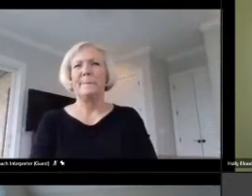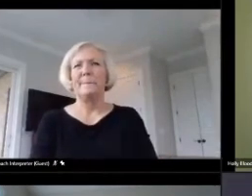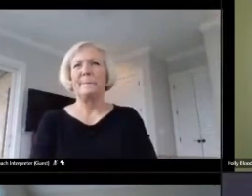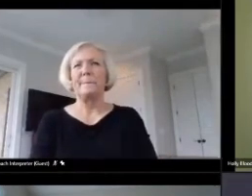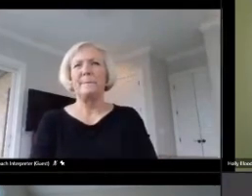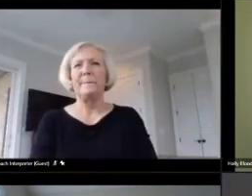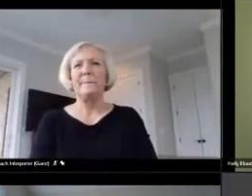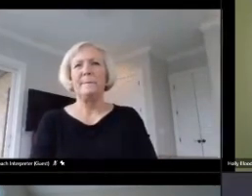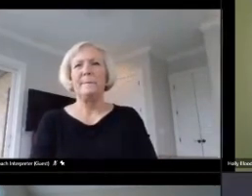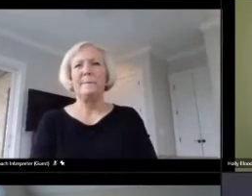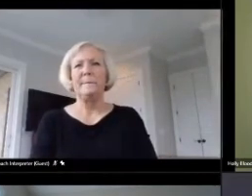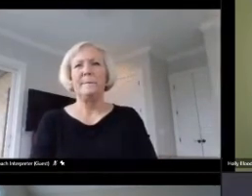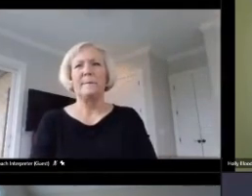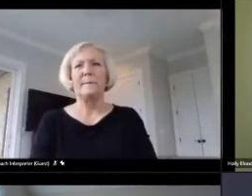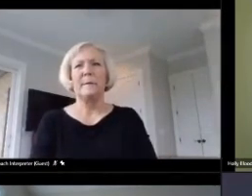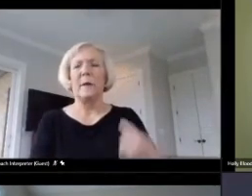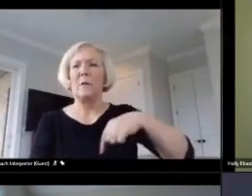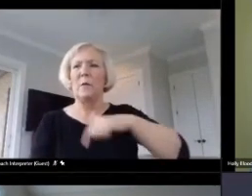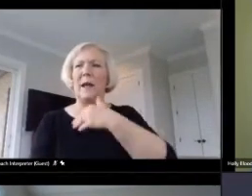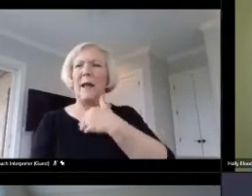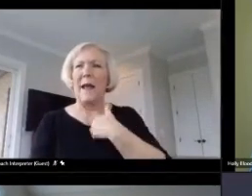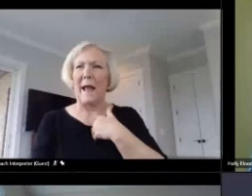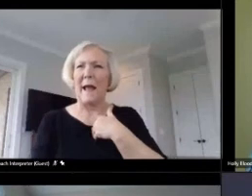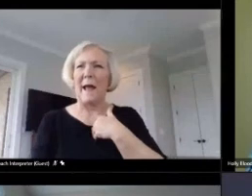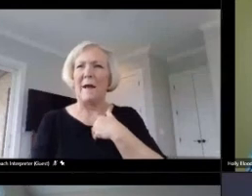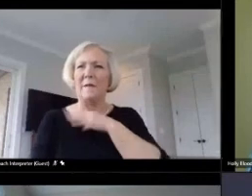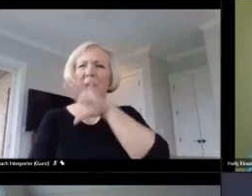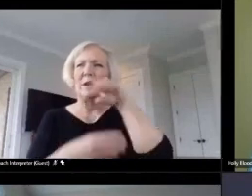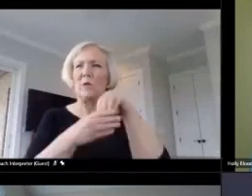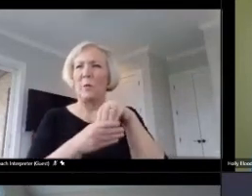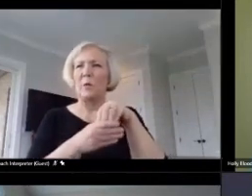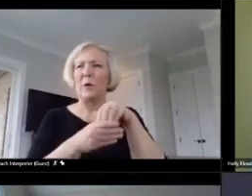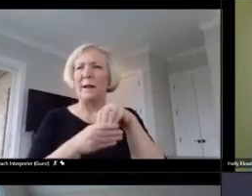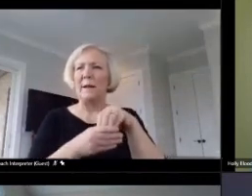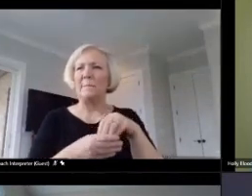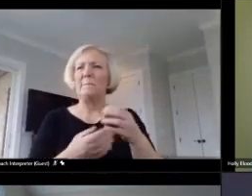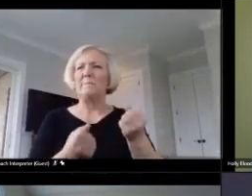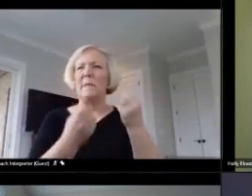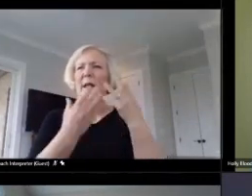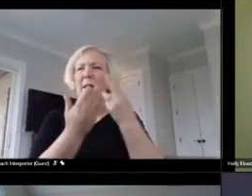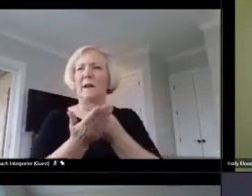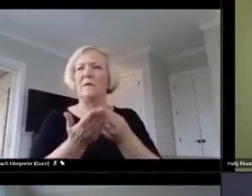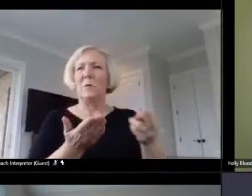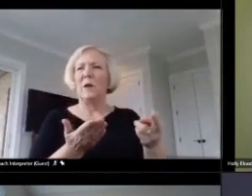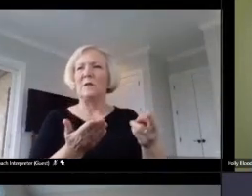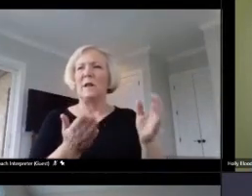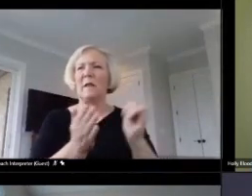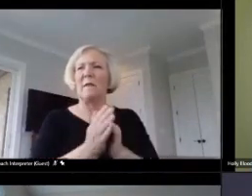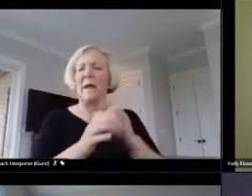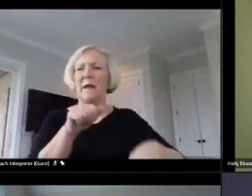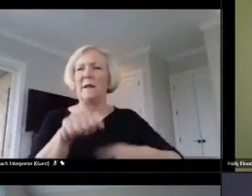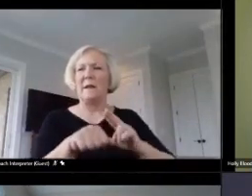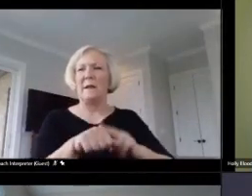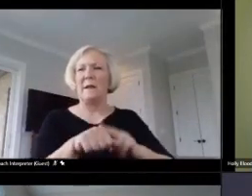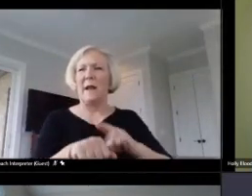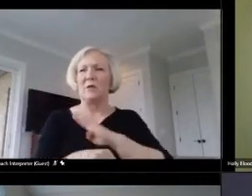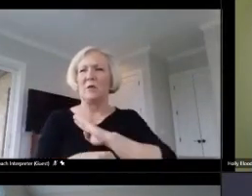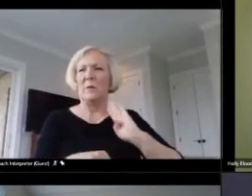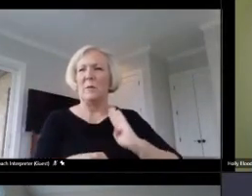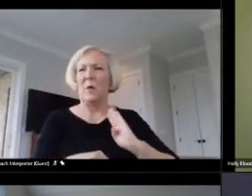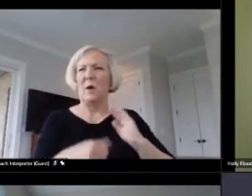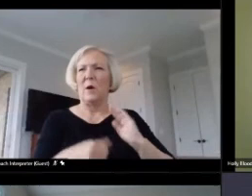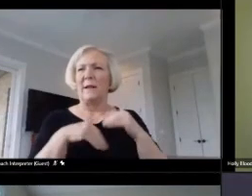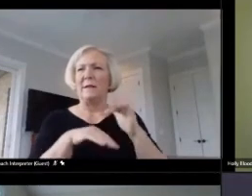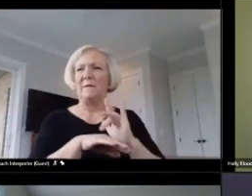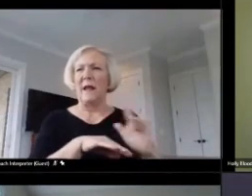We have incorporated many of the resources that National Board has available